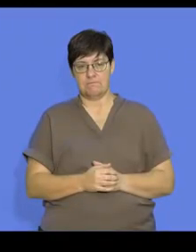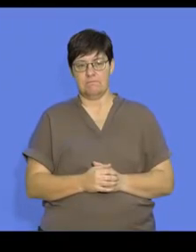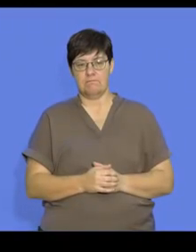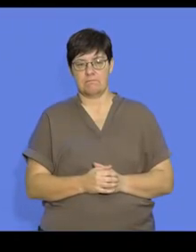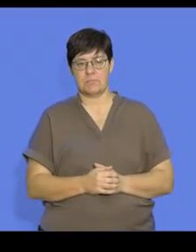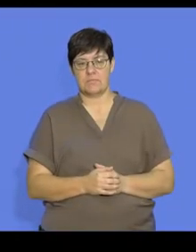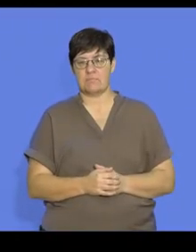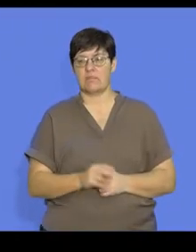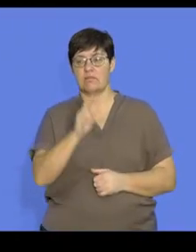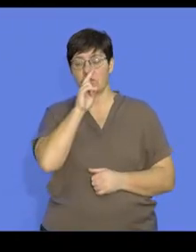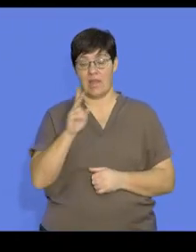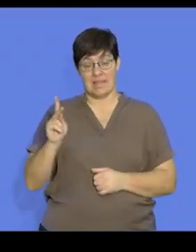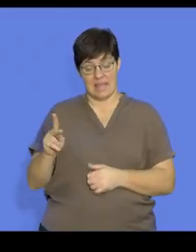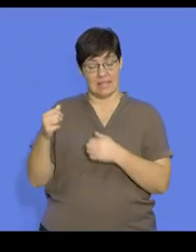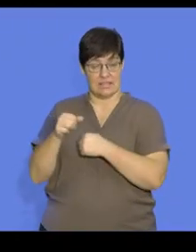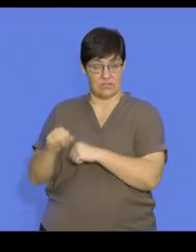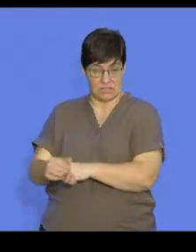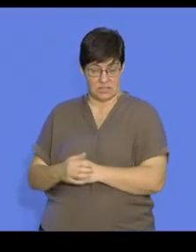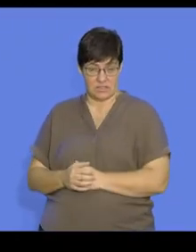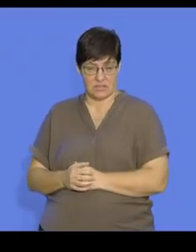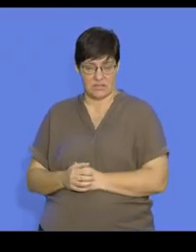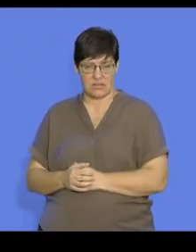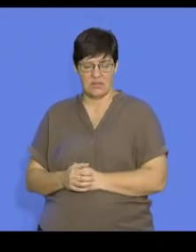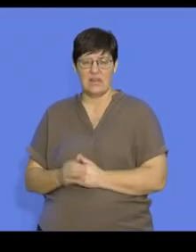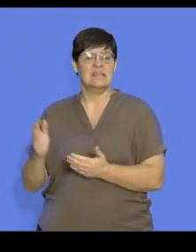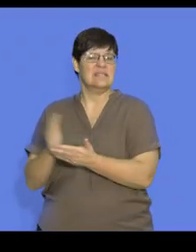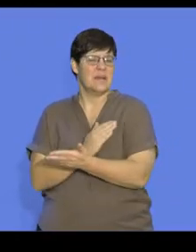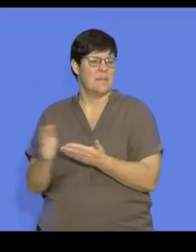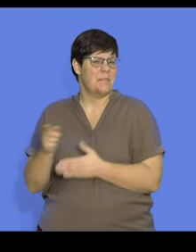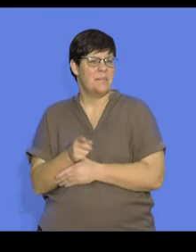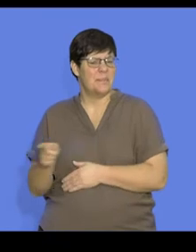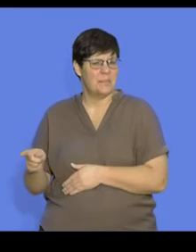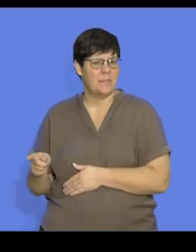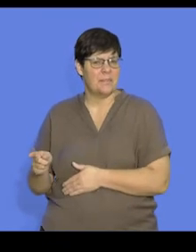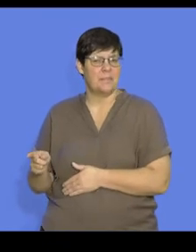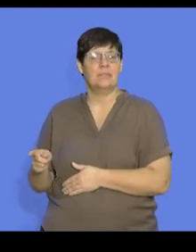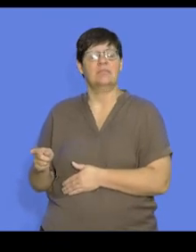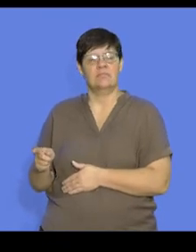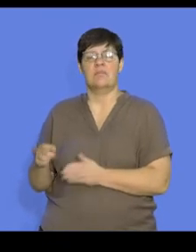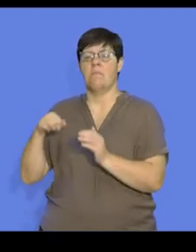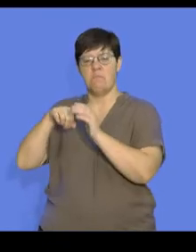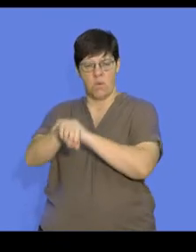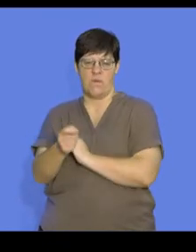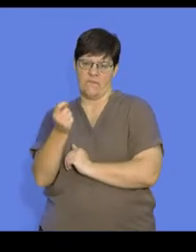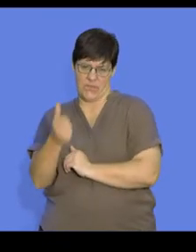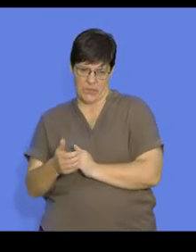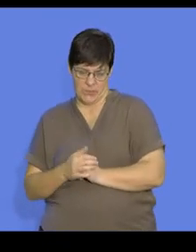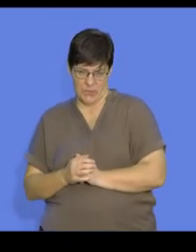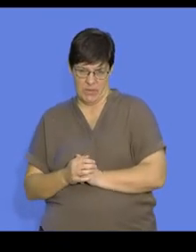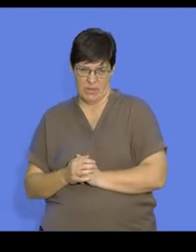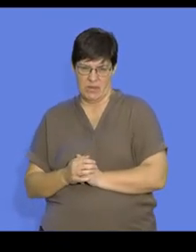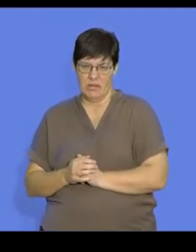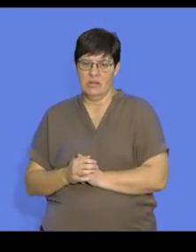When we look at the K strategy, we can look at some animals that produce fewer offsprings. They have